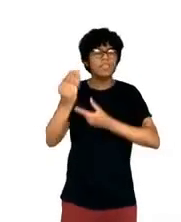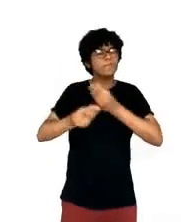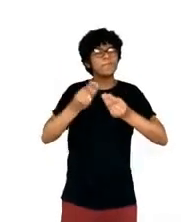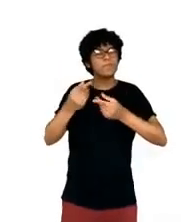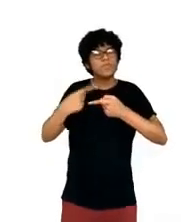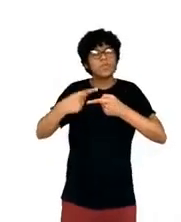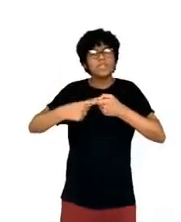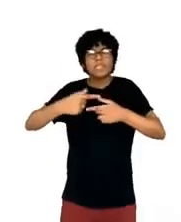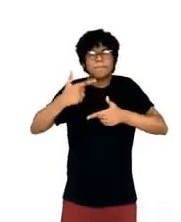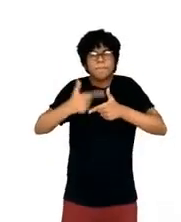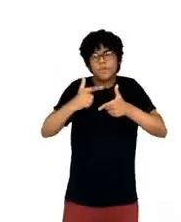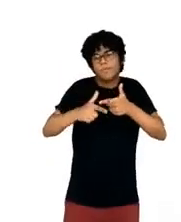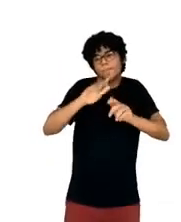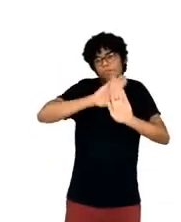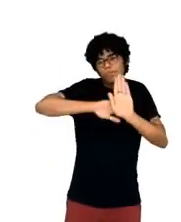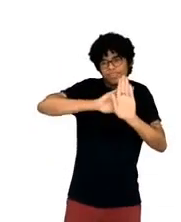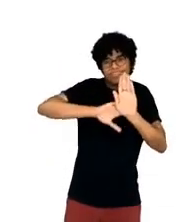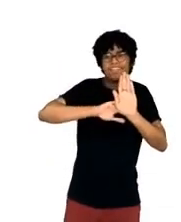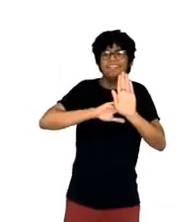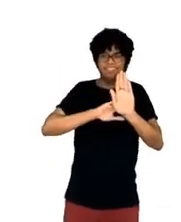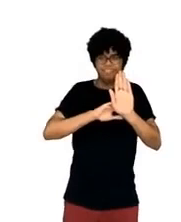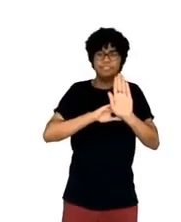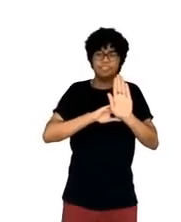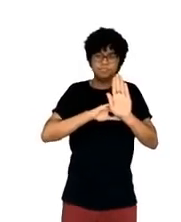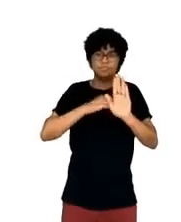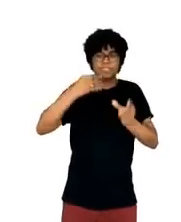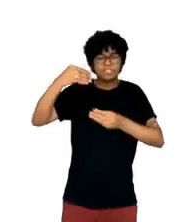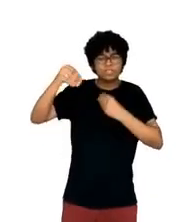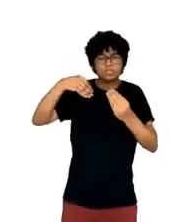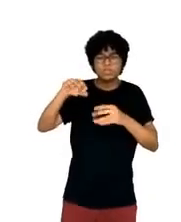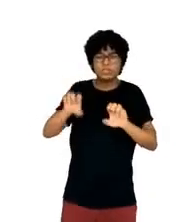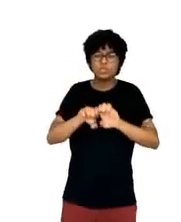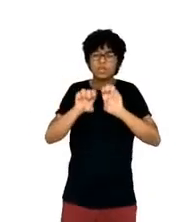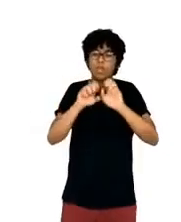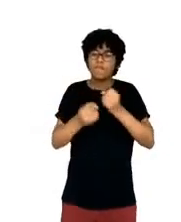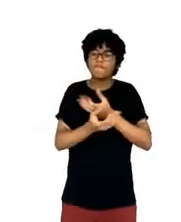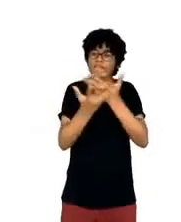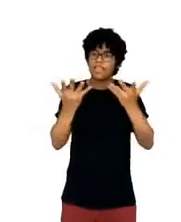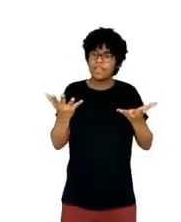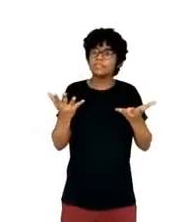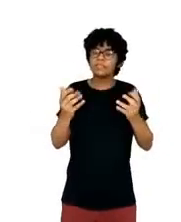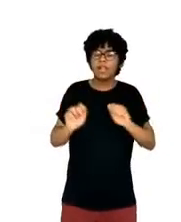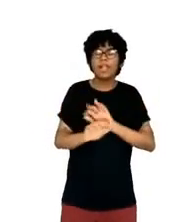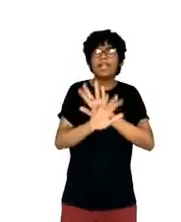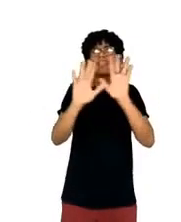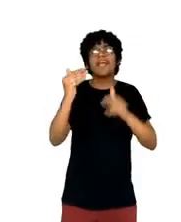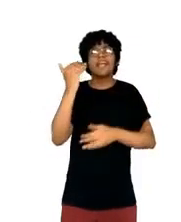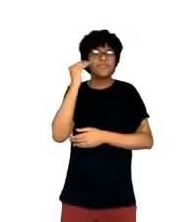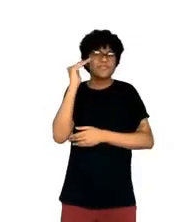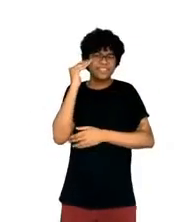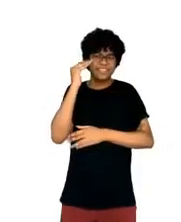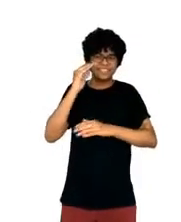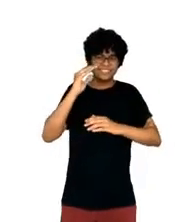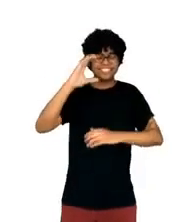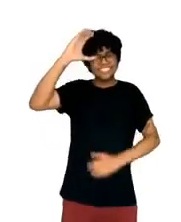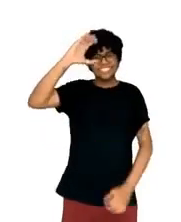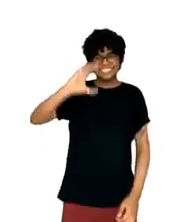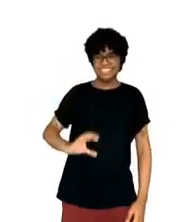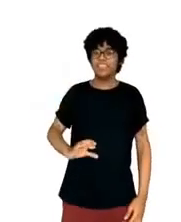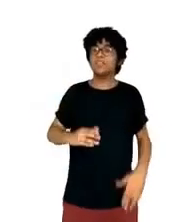structures of transparency to provide greater clarity to citizens and more oversight both of their governments,